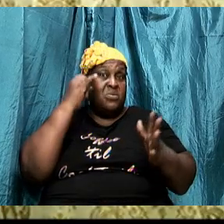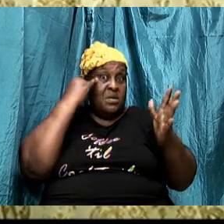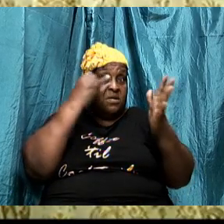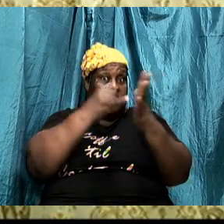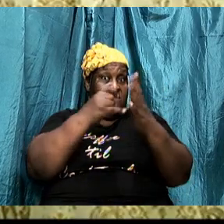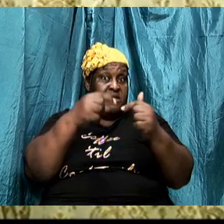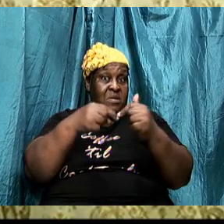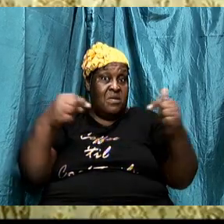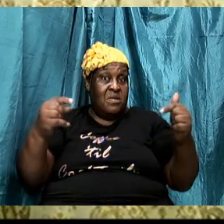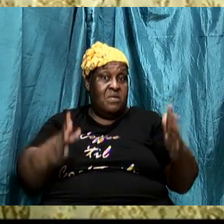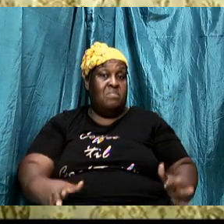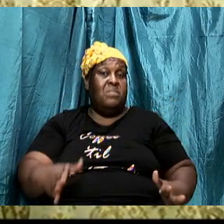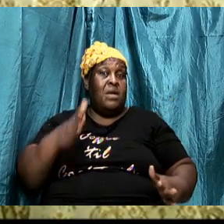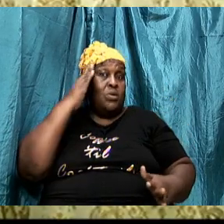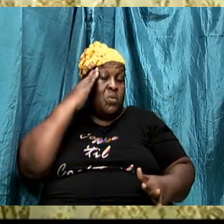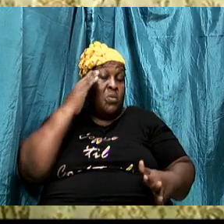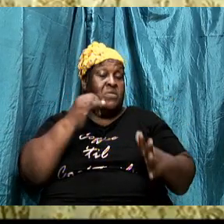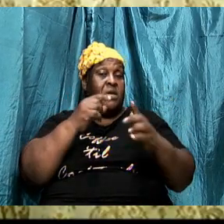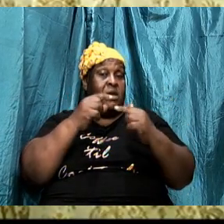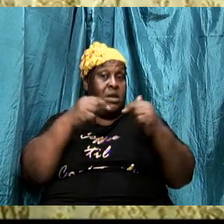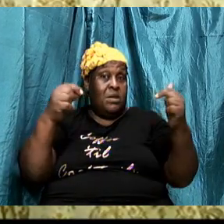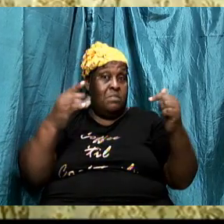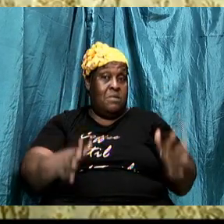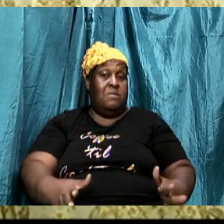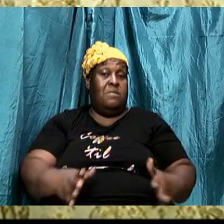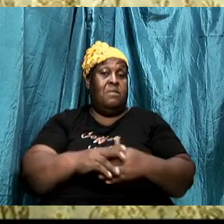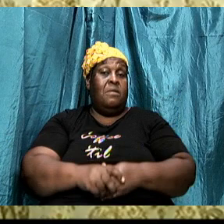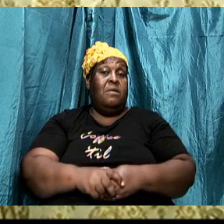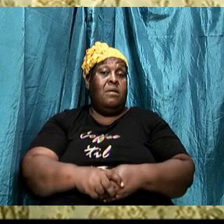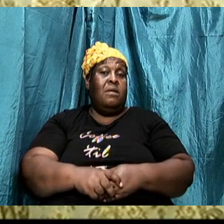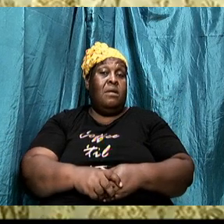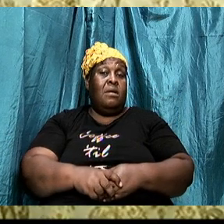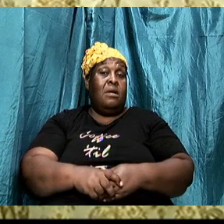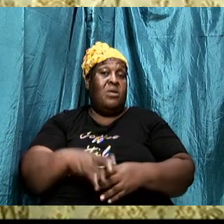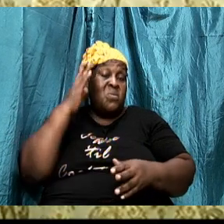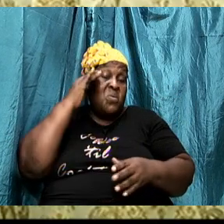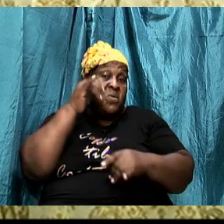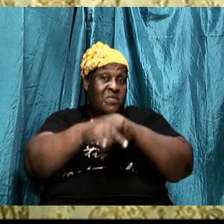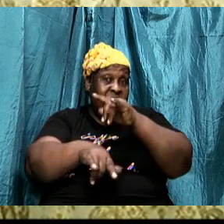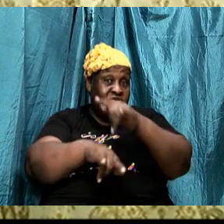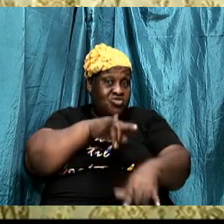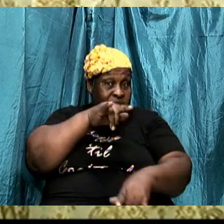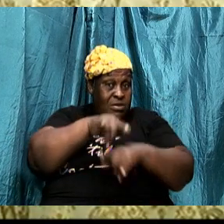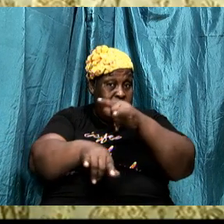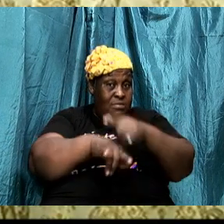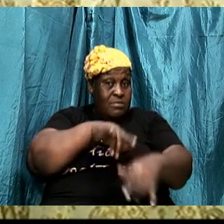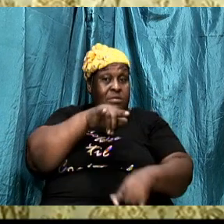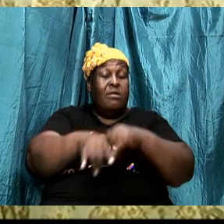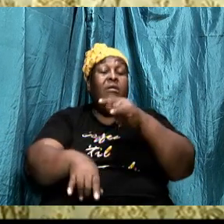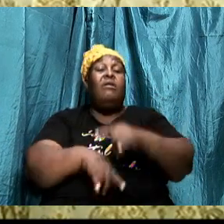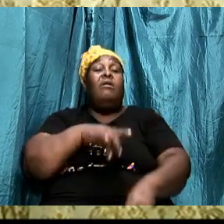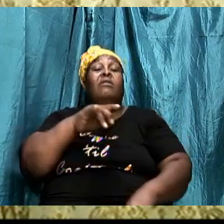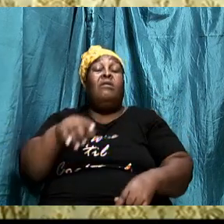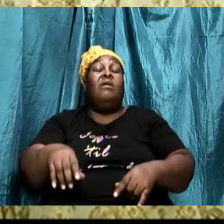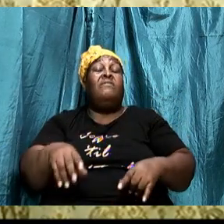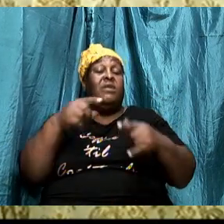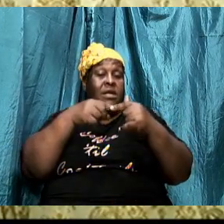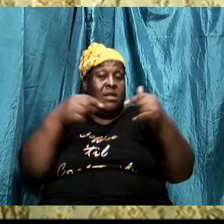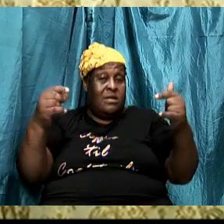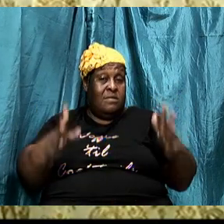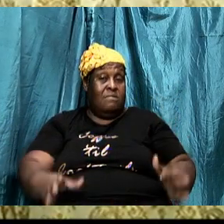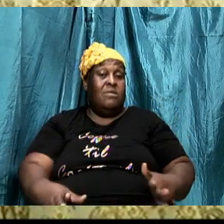in order to know the enemy in order to know the wiles and the devices of the enemy you have